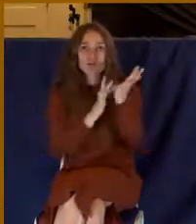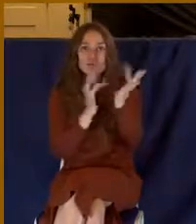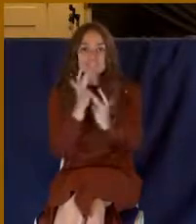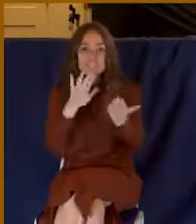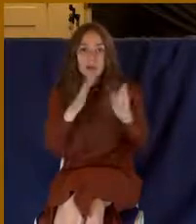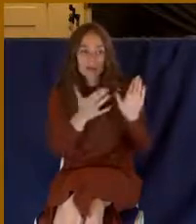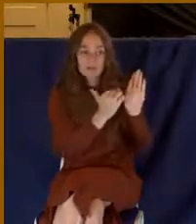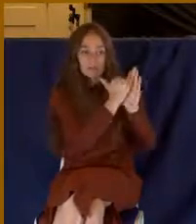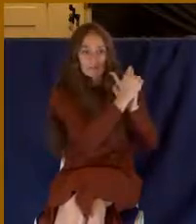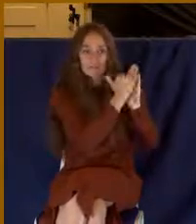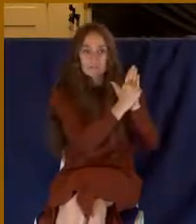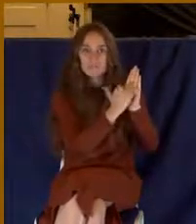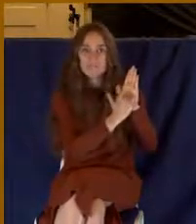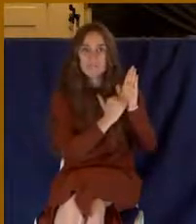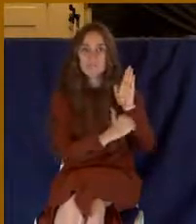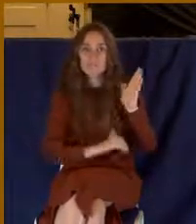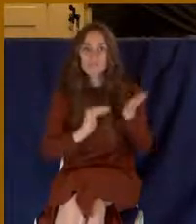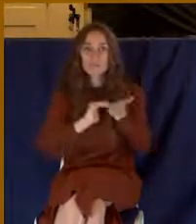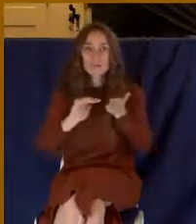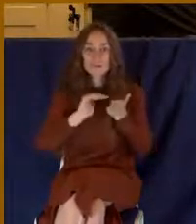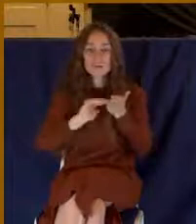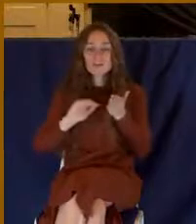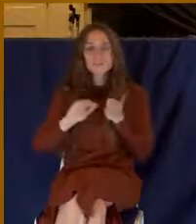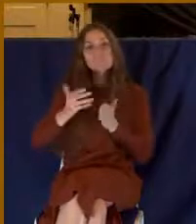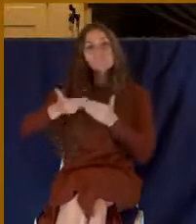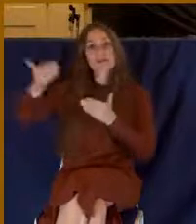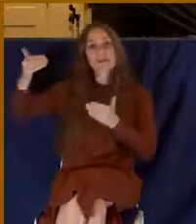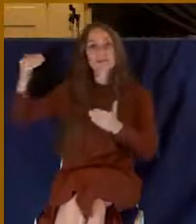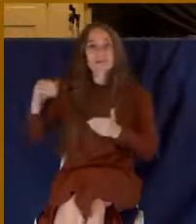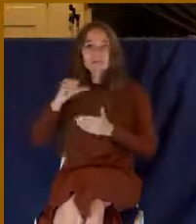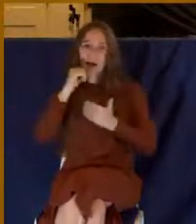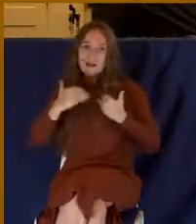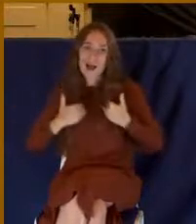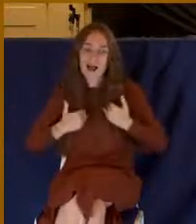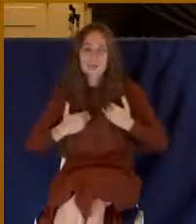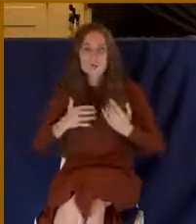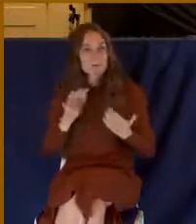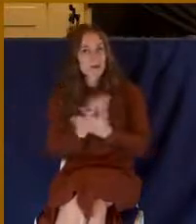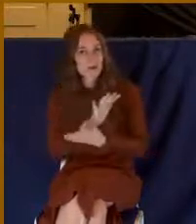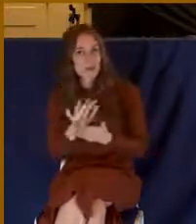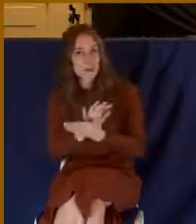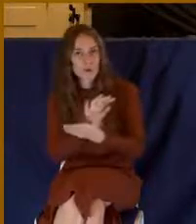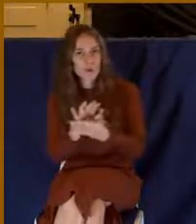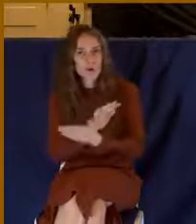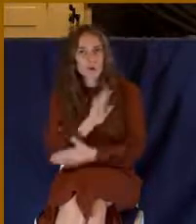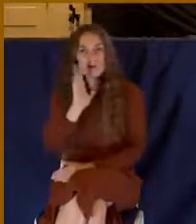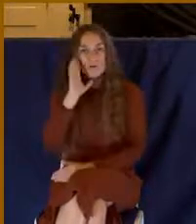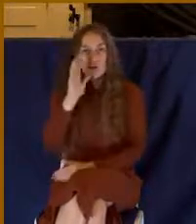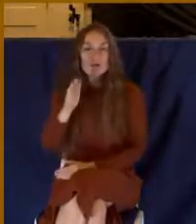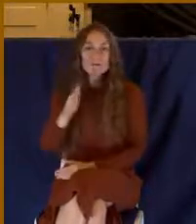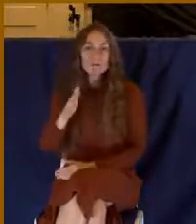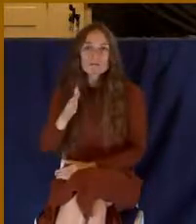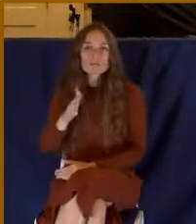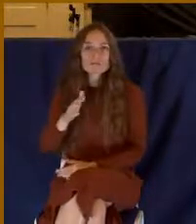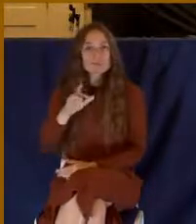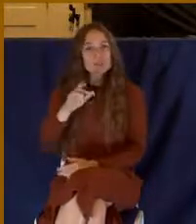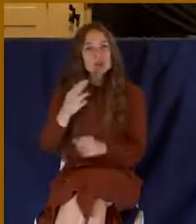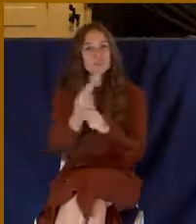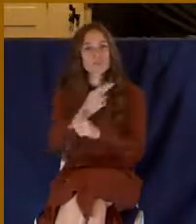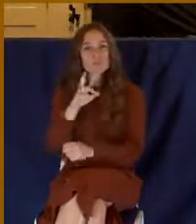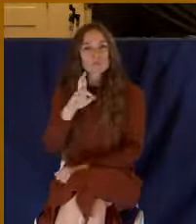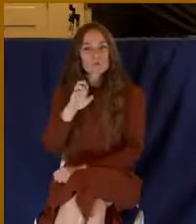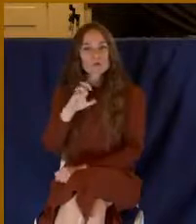You know, in the ancient world, they didn't have paper the way we have it. They would take the reed plant along the Nile River and they would kind of make it a